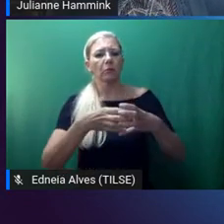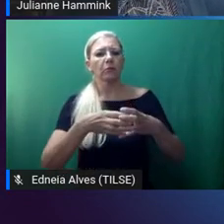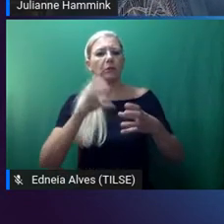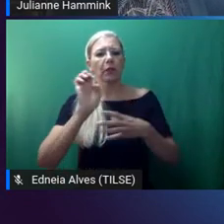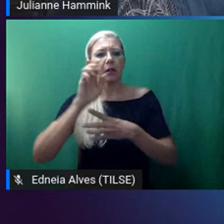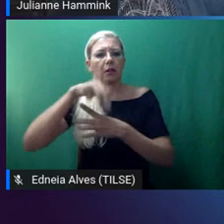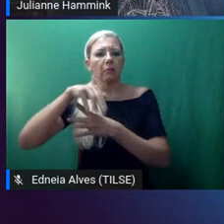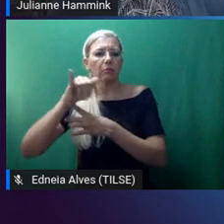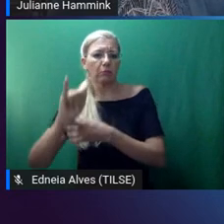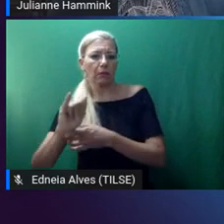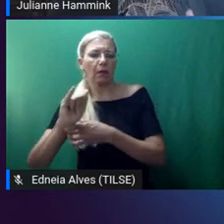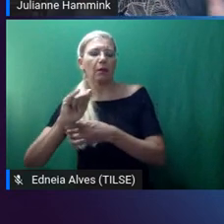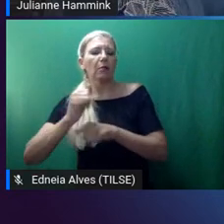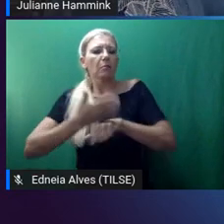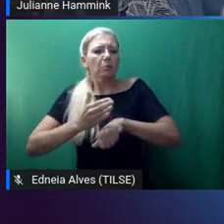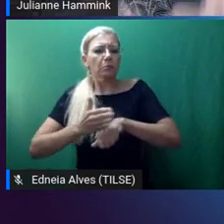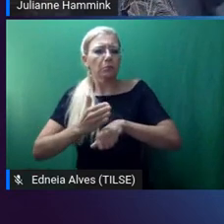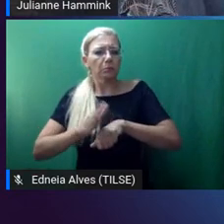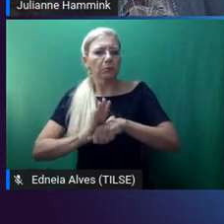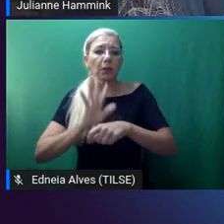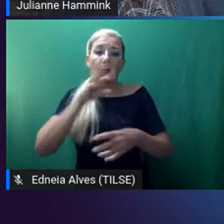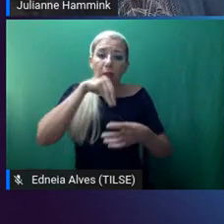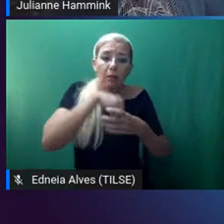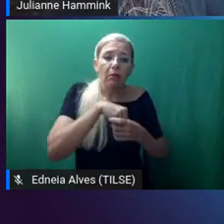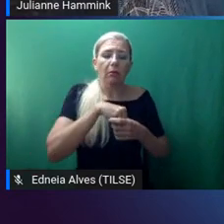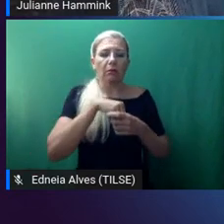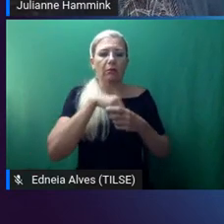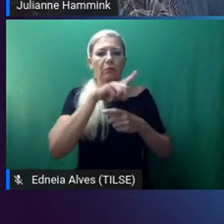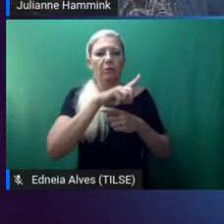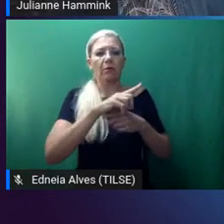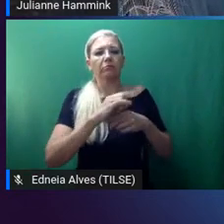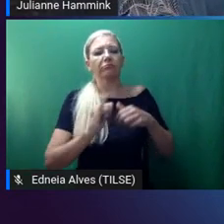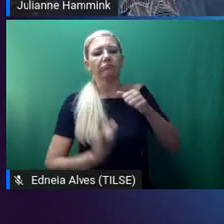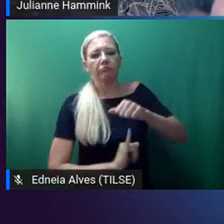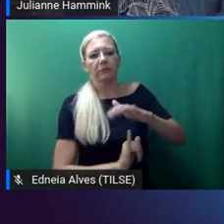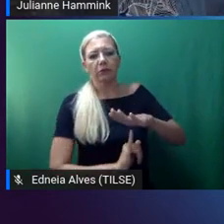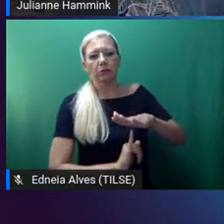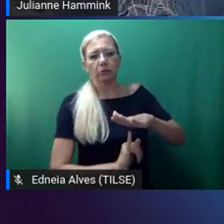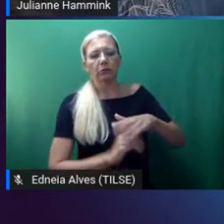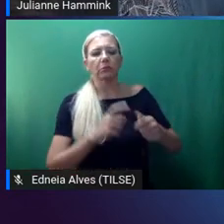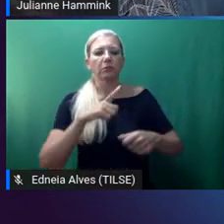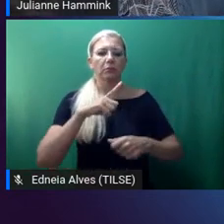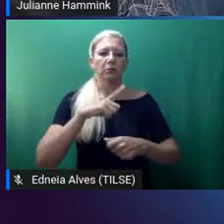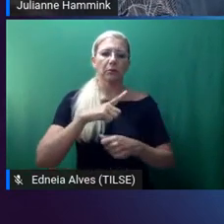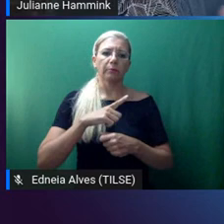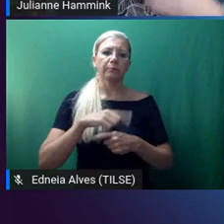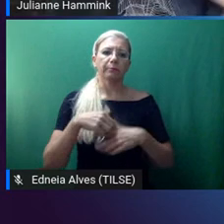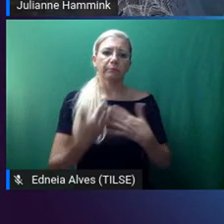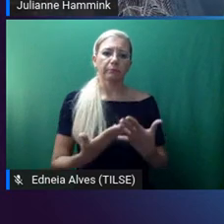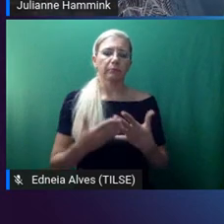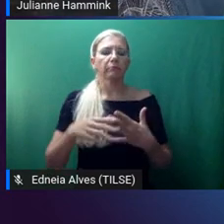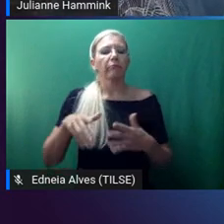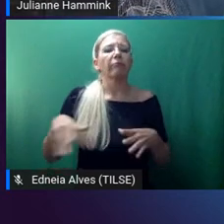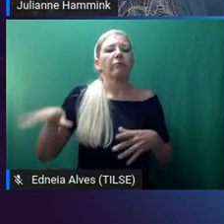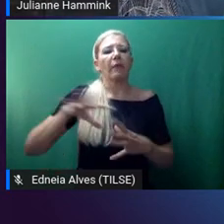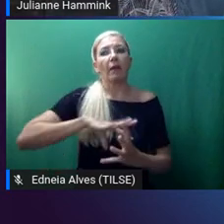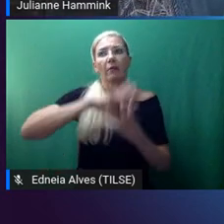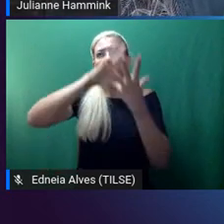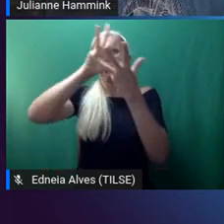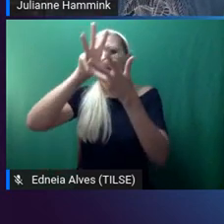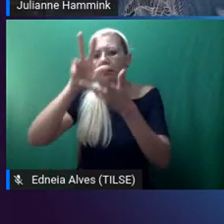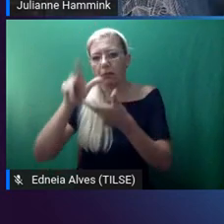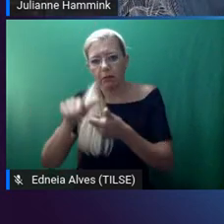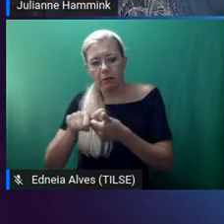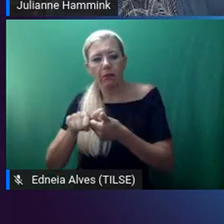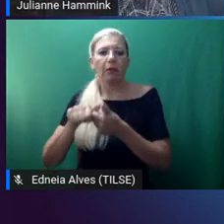at our institutions and also in situations like this where there are people from all over the world who are interested in